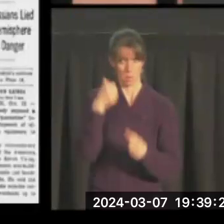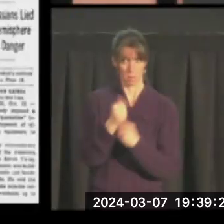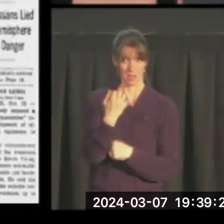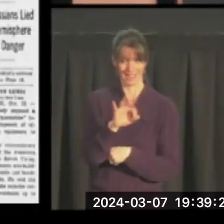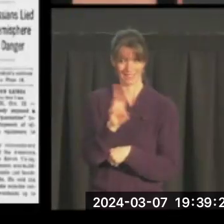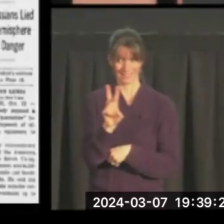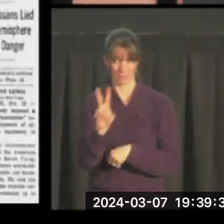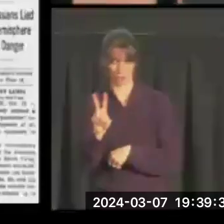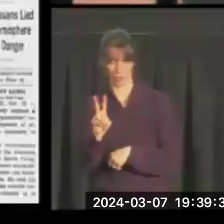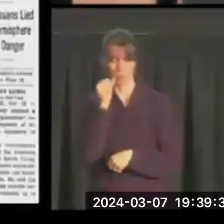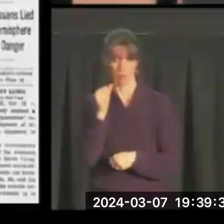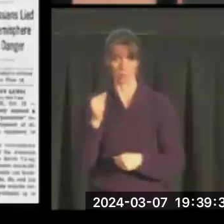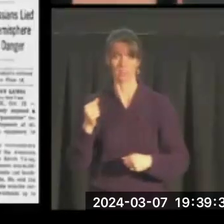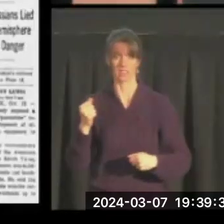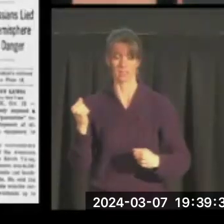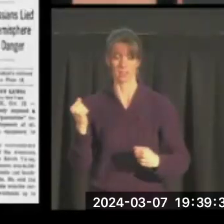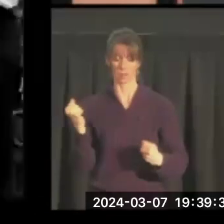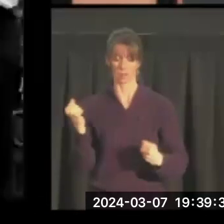know how frightening that was.